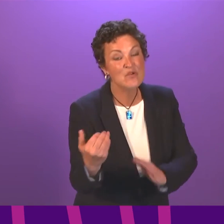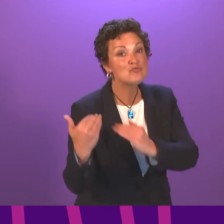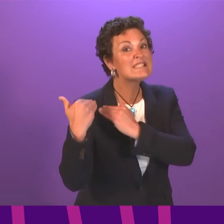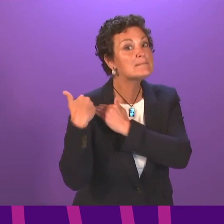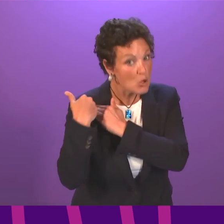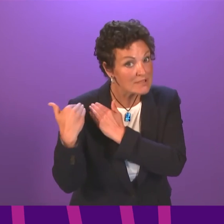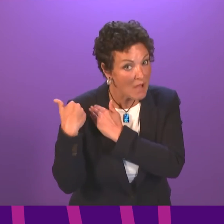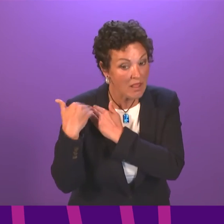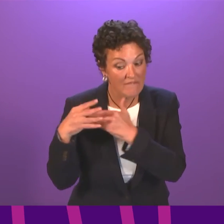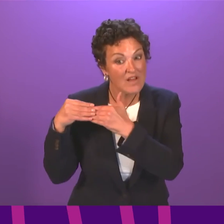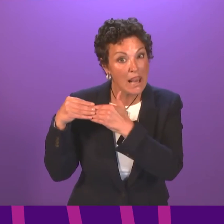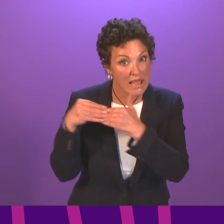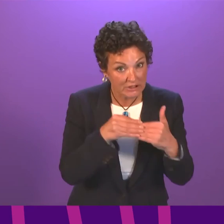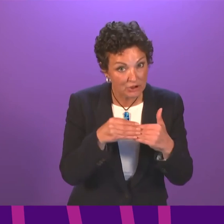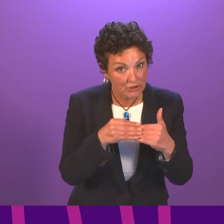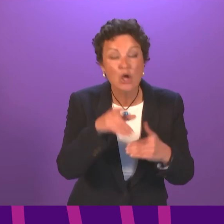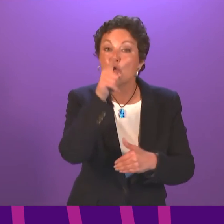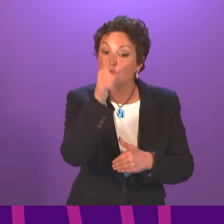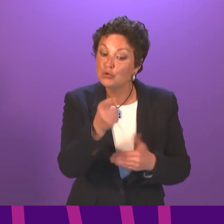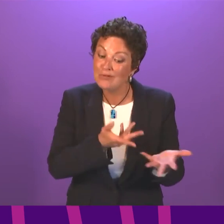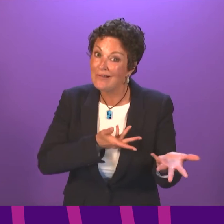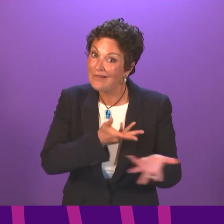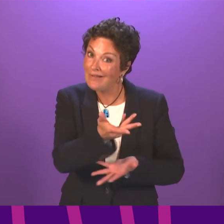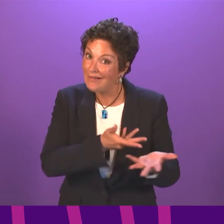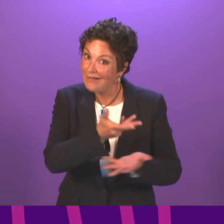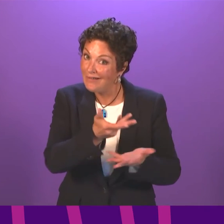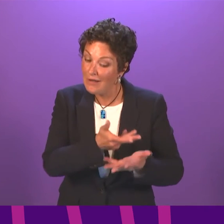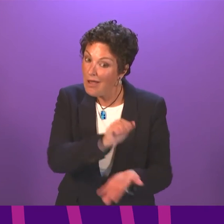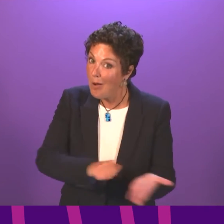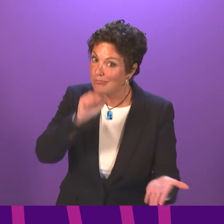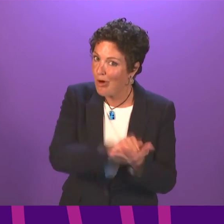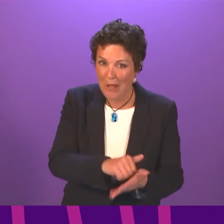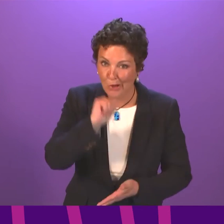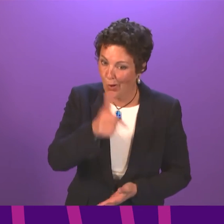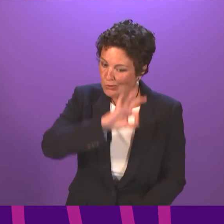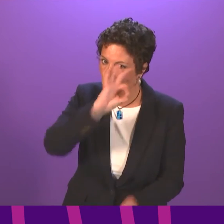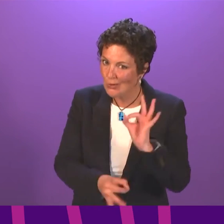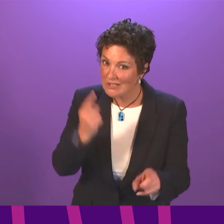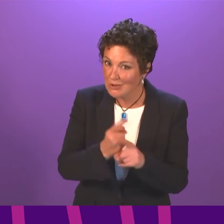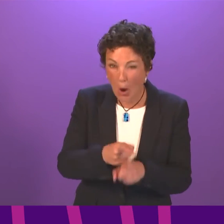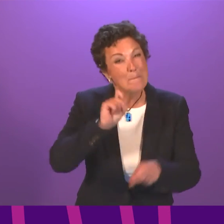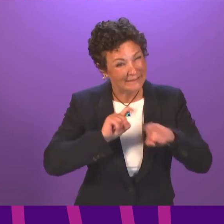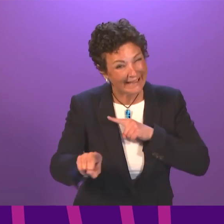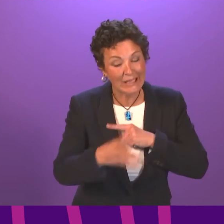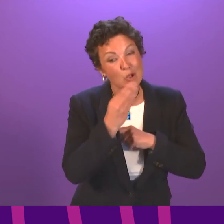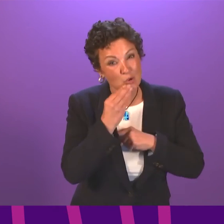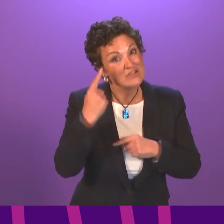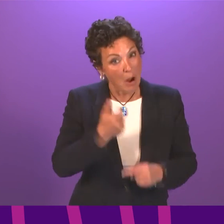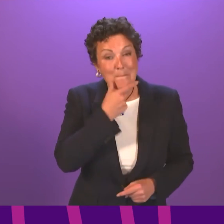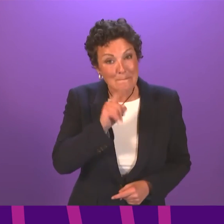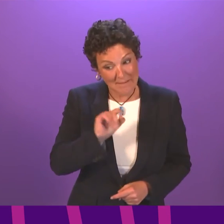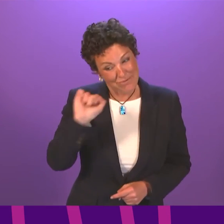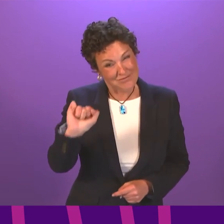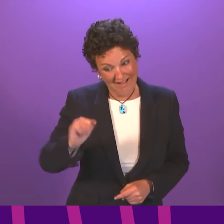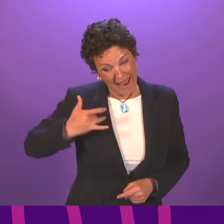leadership to engage in issues responsibly, not to misrepresent them, particularly when it's the life chances of young people that